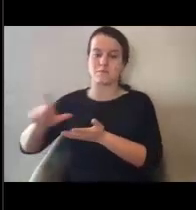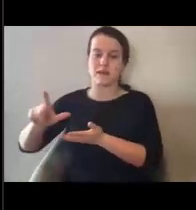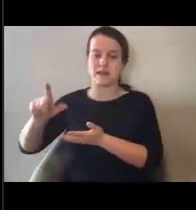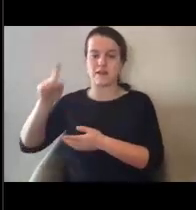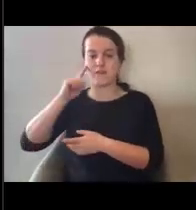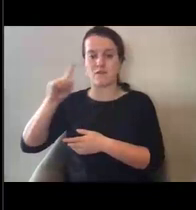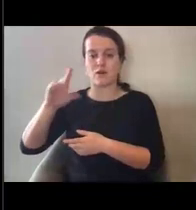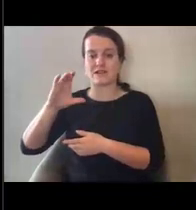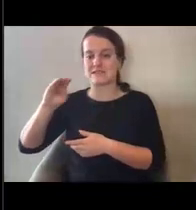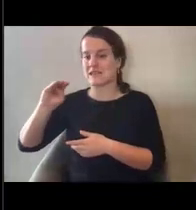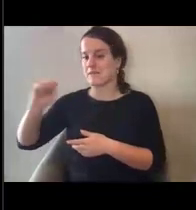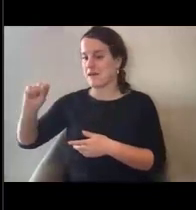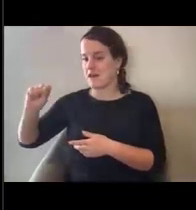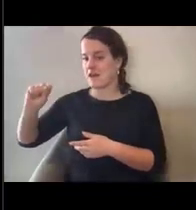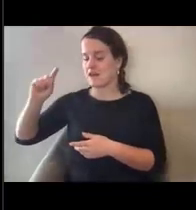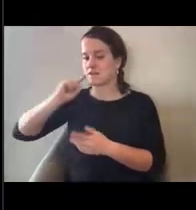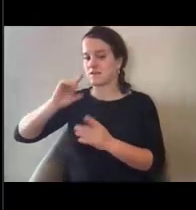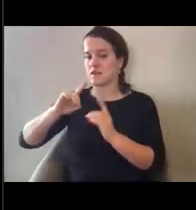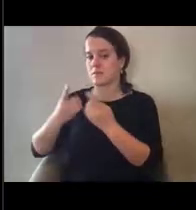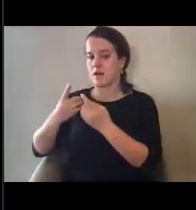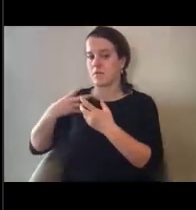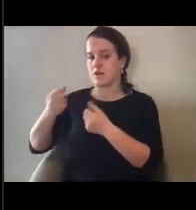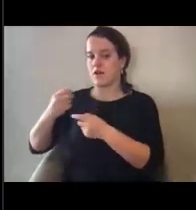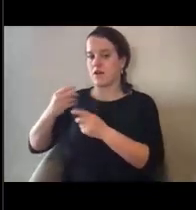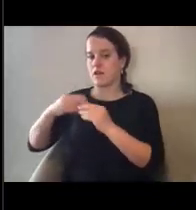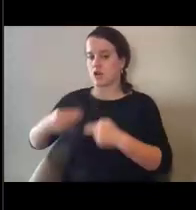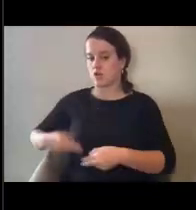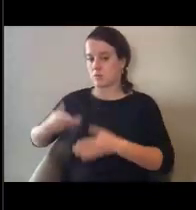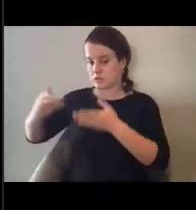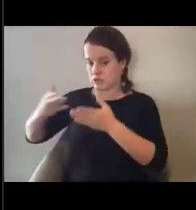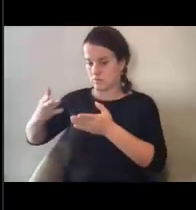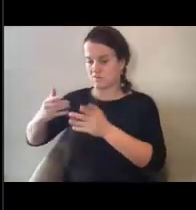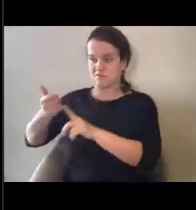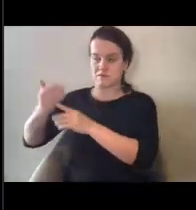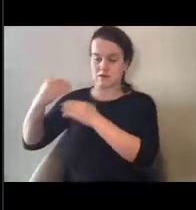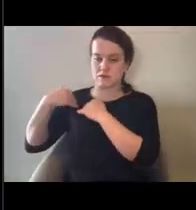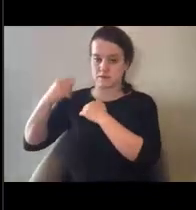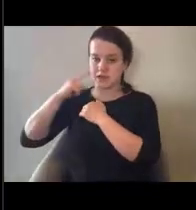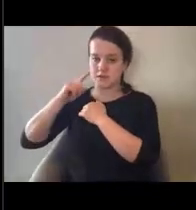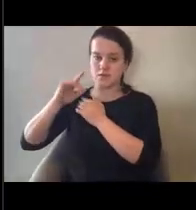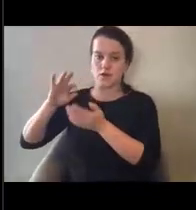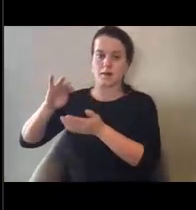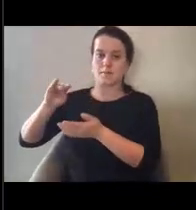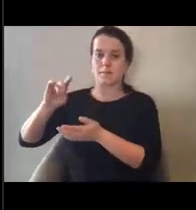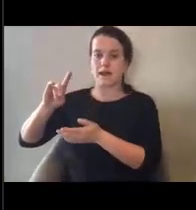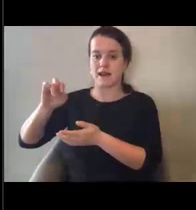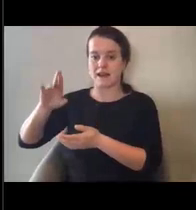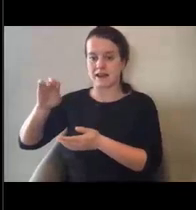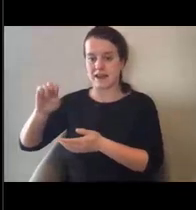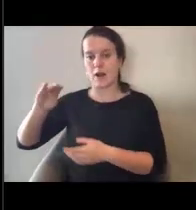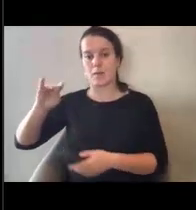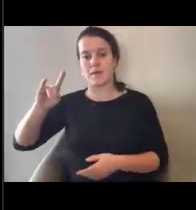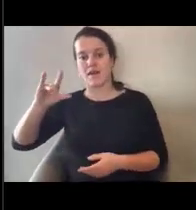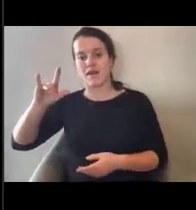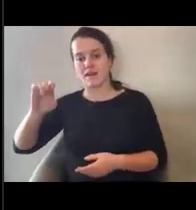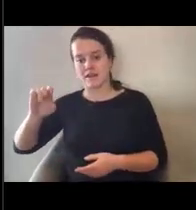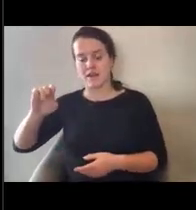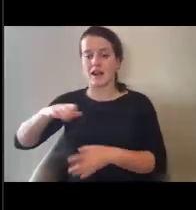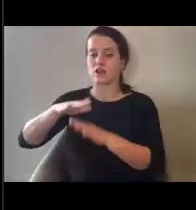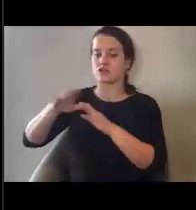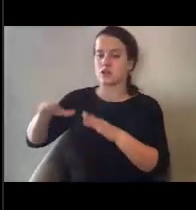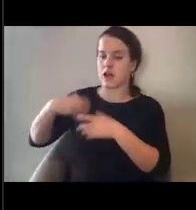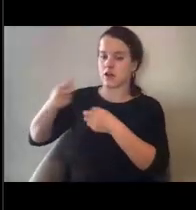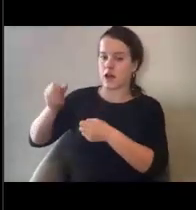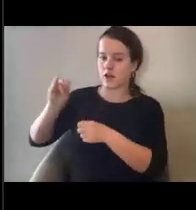um, through the Department of Health and Human Services, which, uh, are responsible for Medicare, Medicaid, uh, the child health insurance